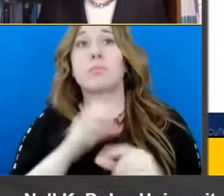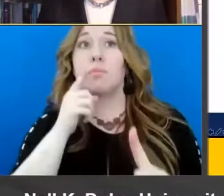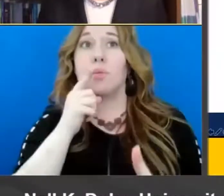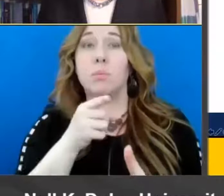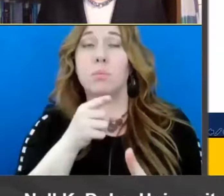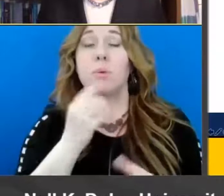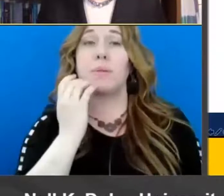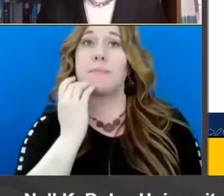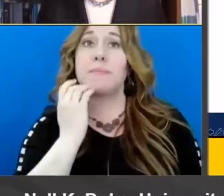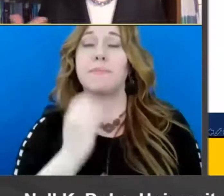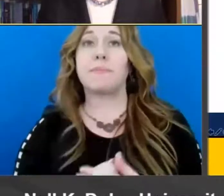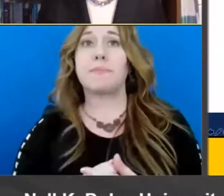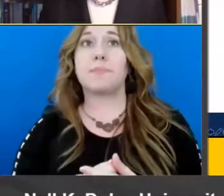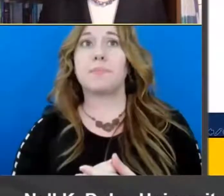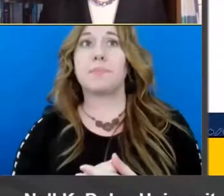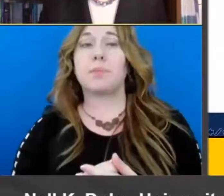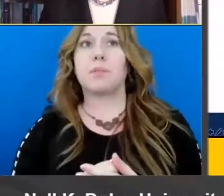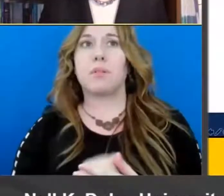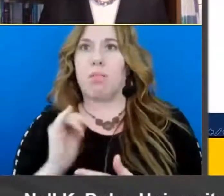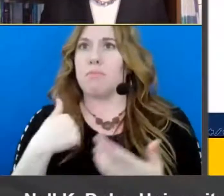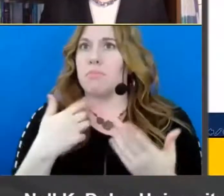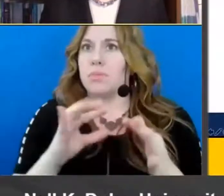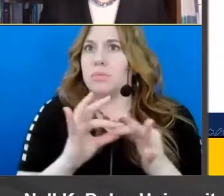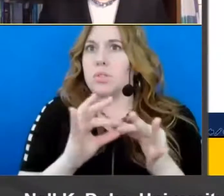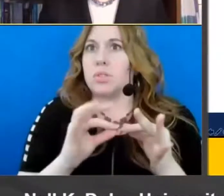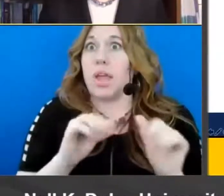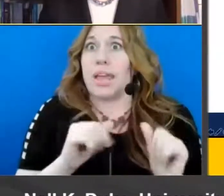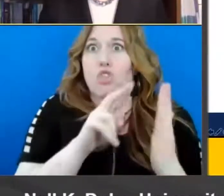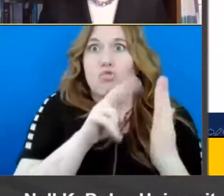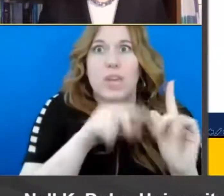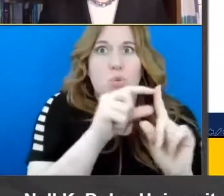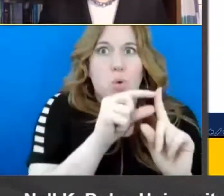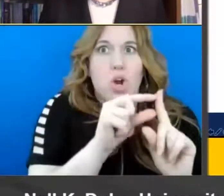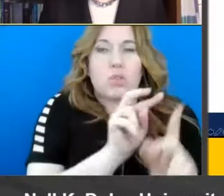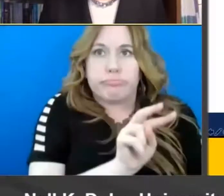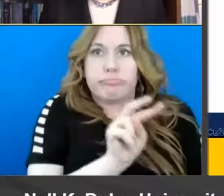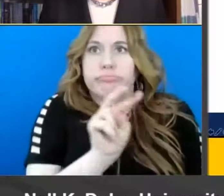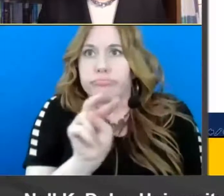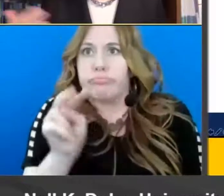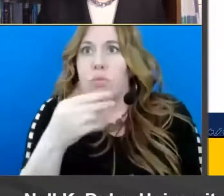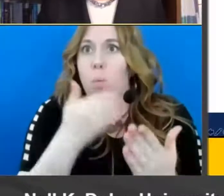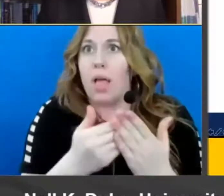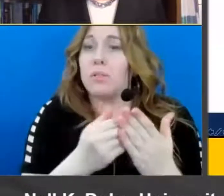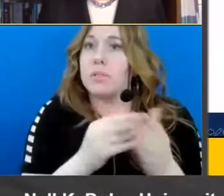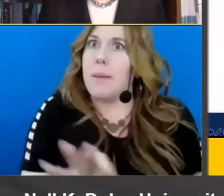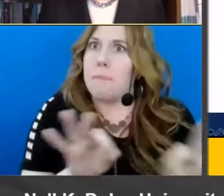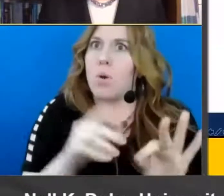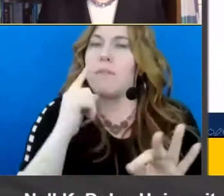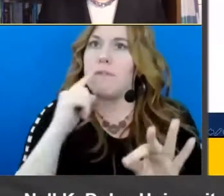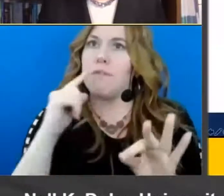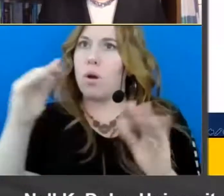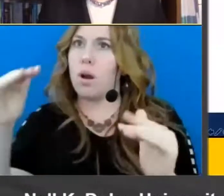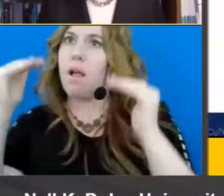um as i've established being able to read words well is a necessary condition of high quality reading